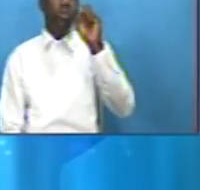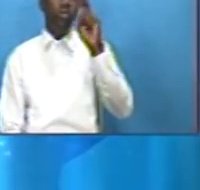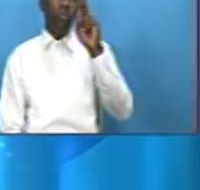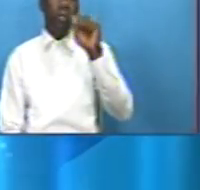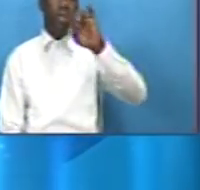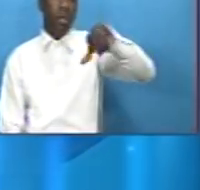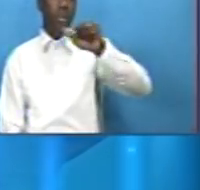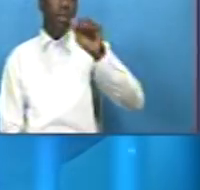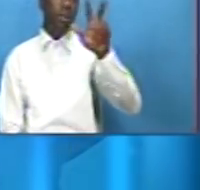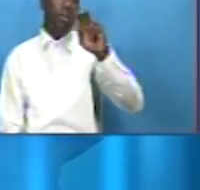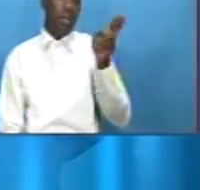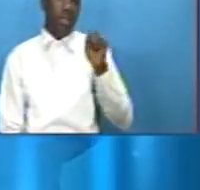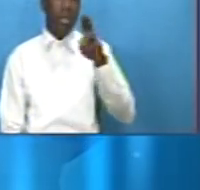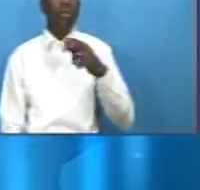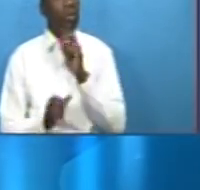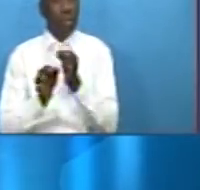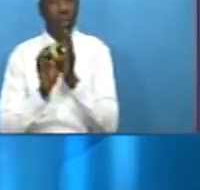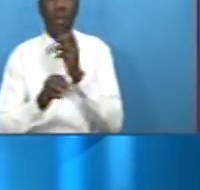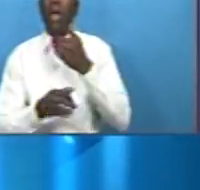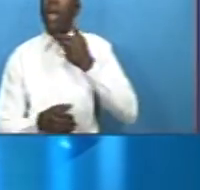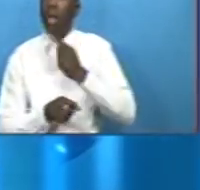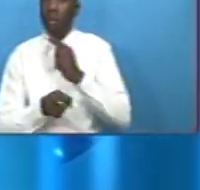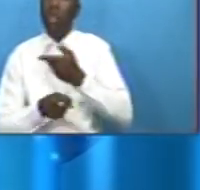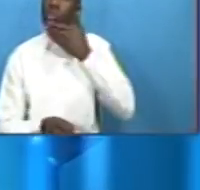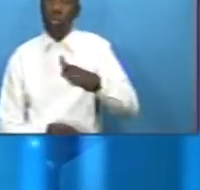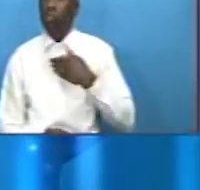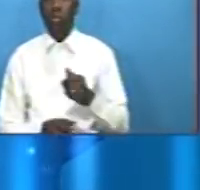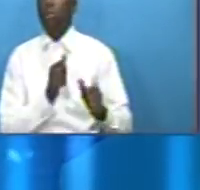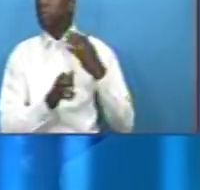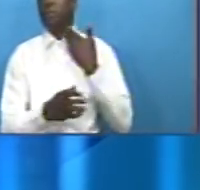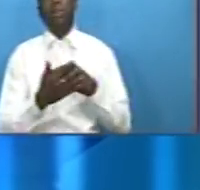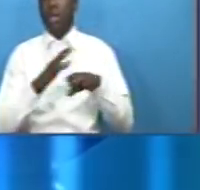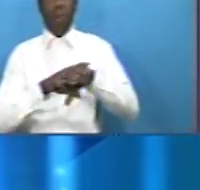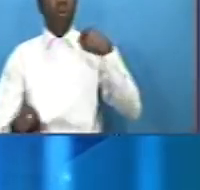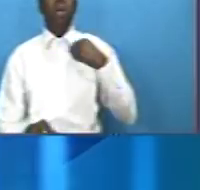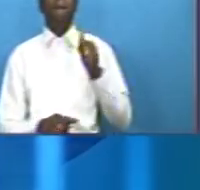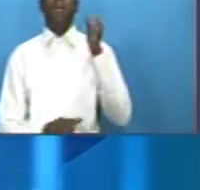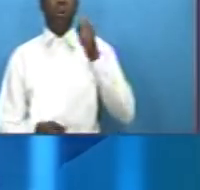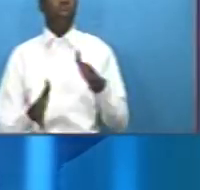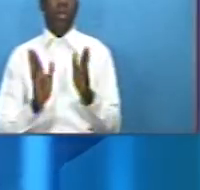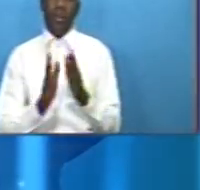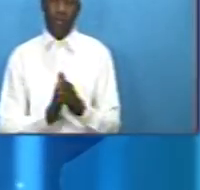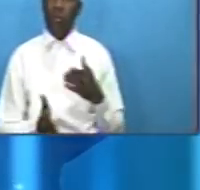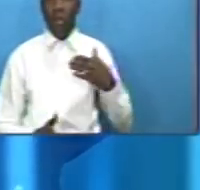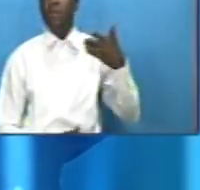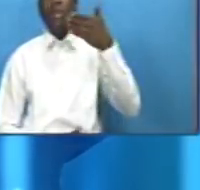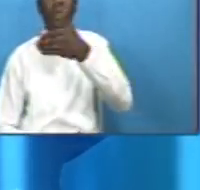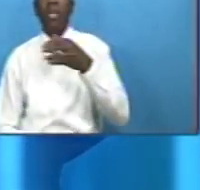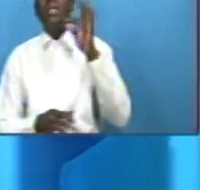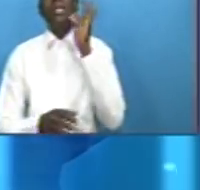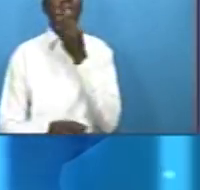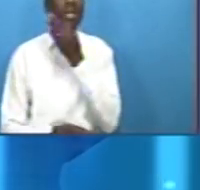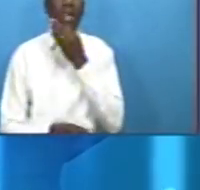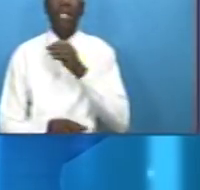avoid using the so-called backwear in business news we visit tenje fish landing site to find out from vendors